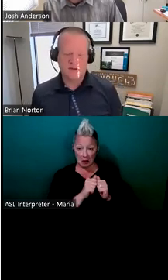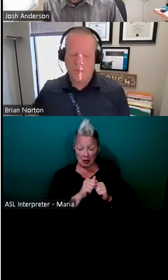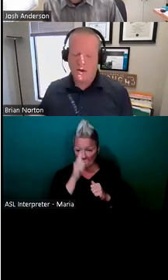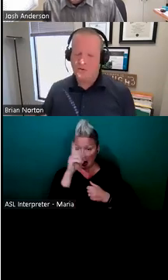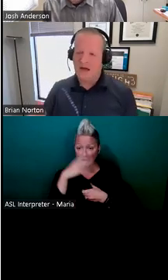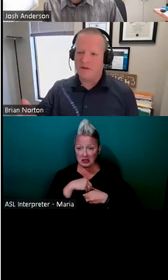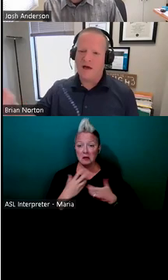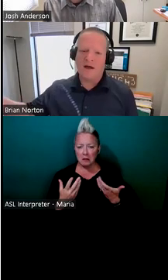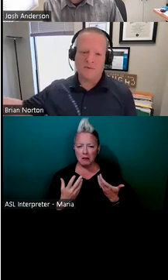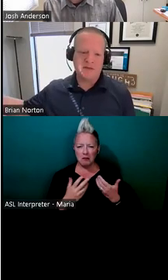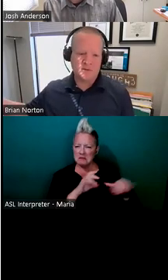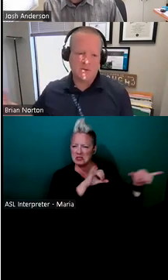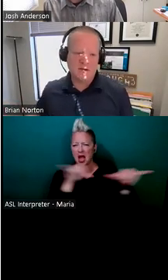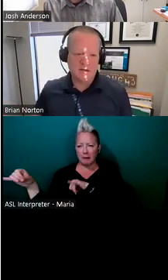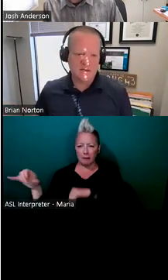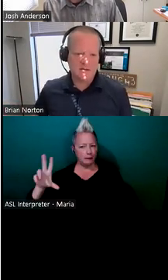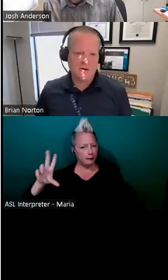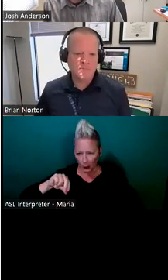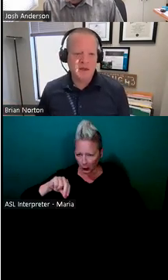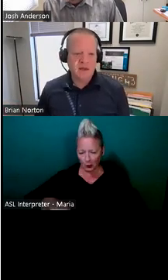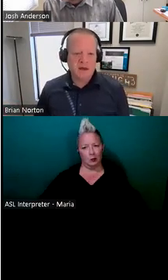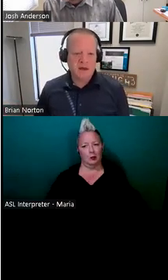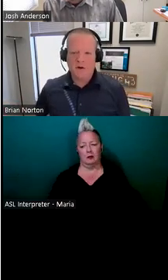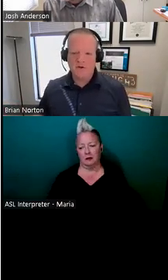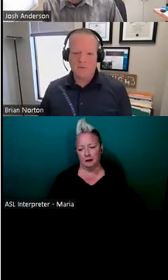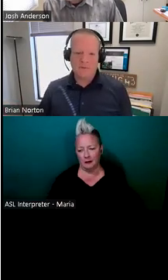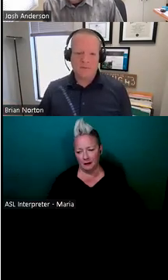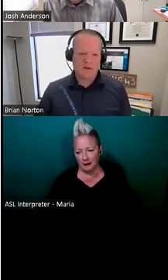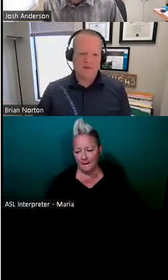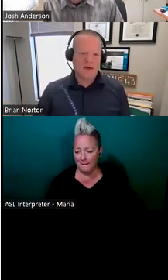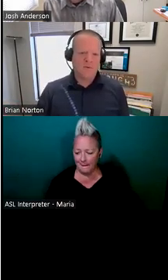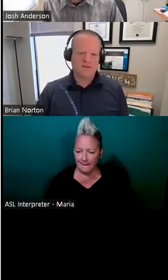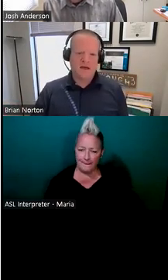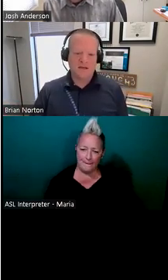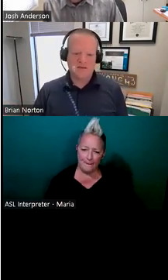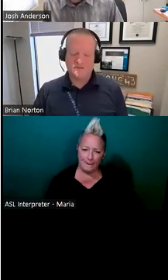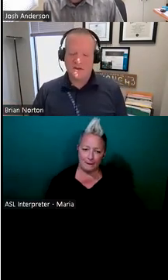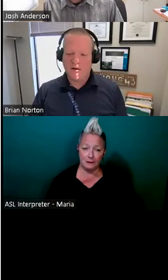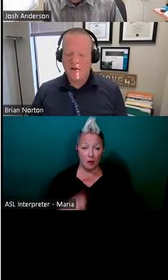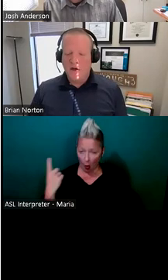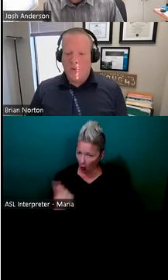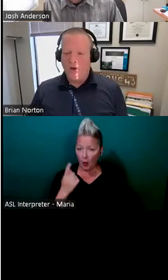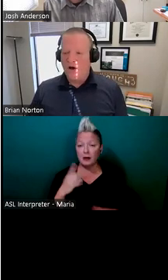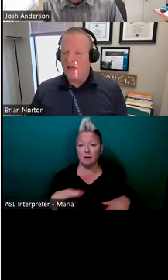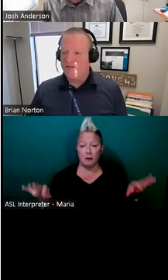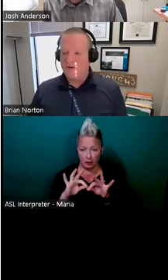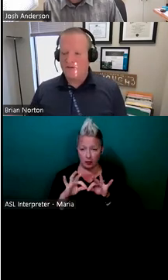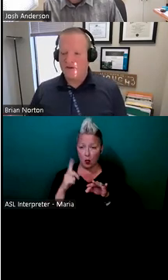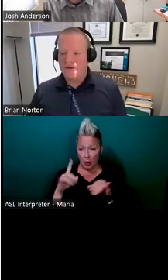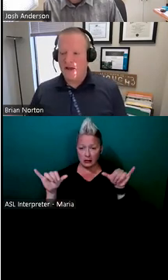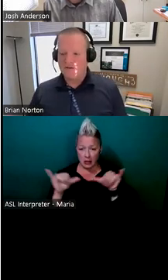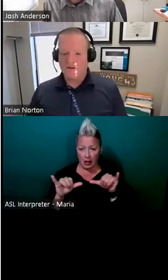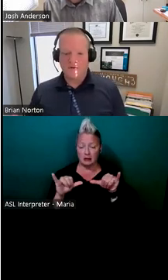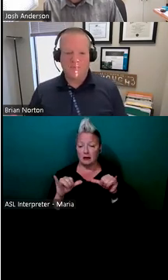autism, and we can go down the line with disabilities. so, um, always remembering that one size doesn't fit all. We all have our